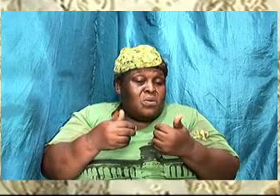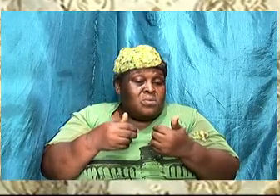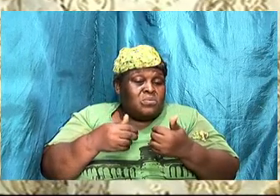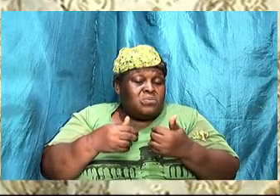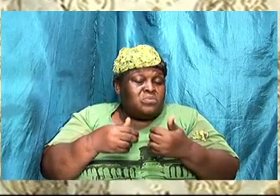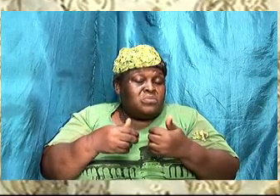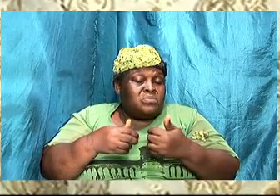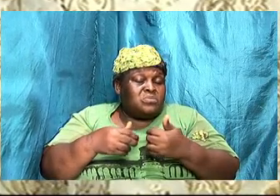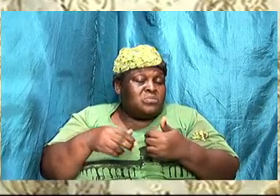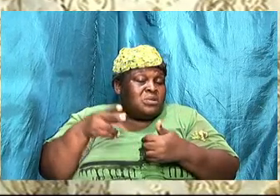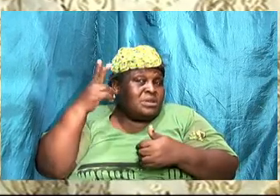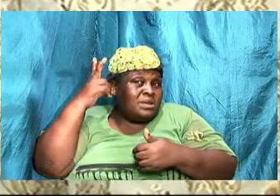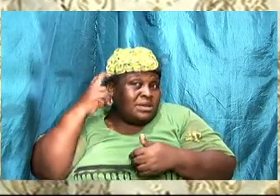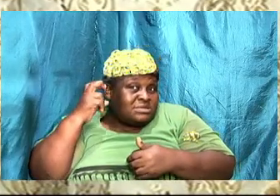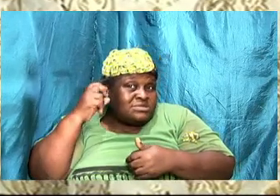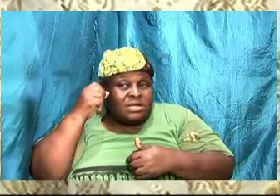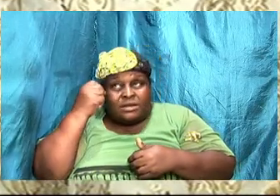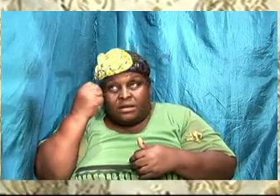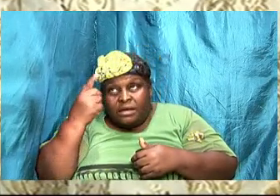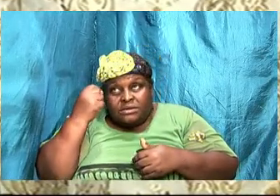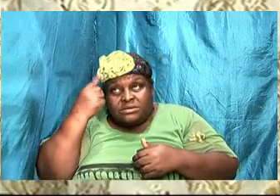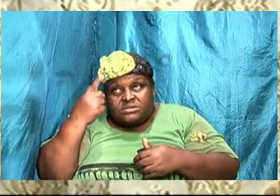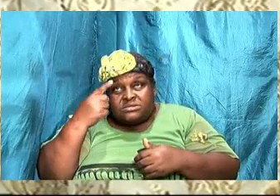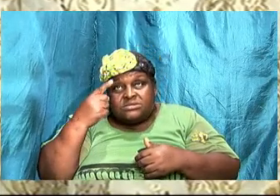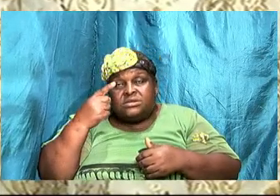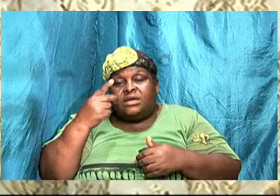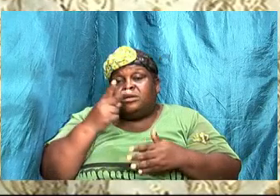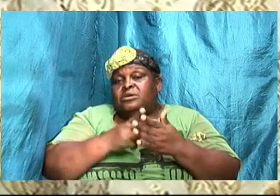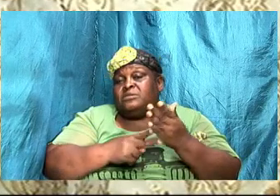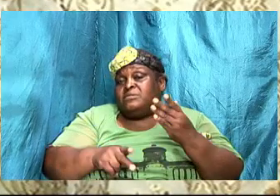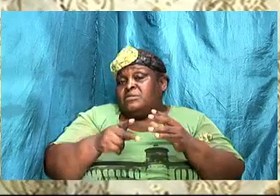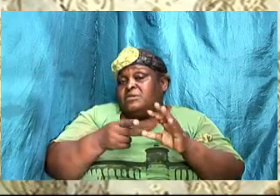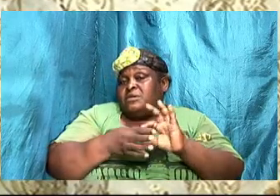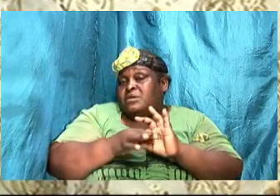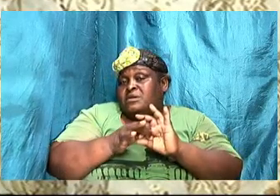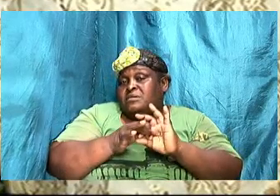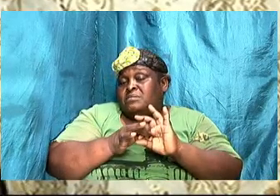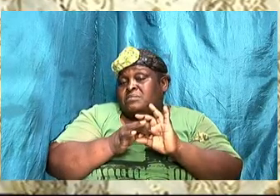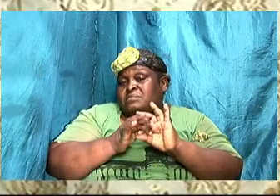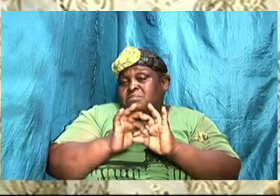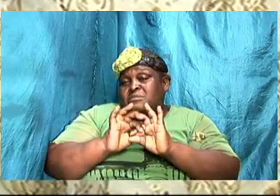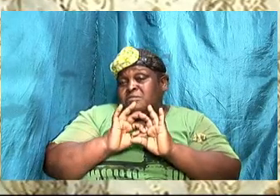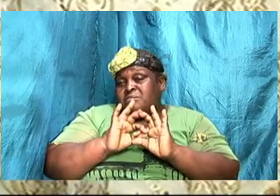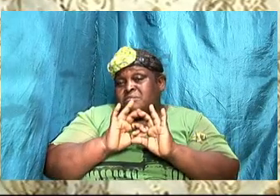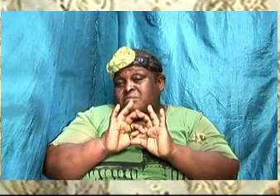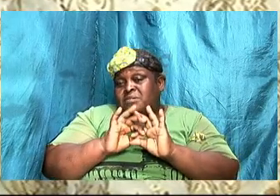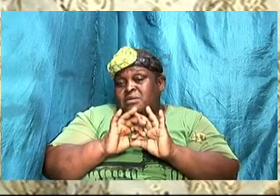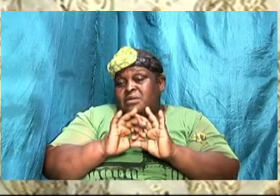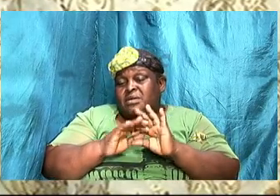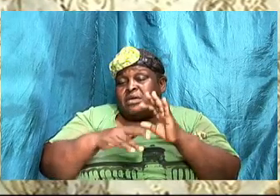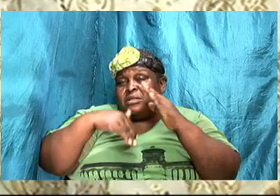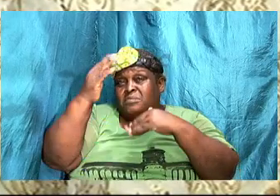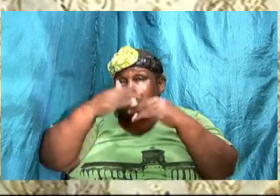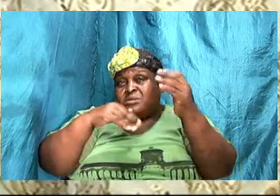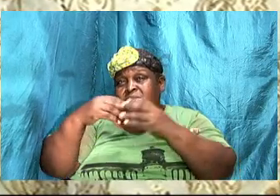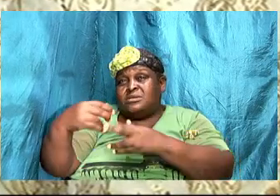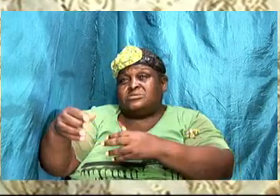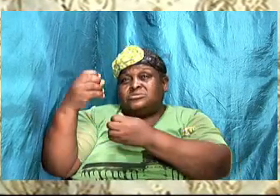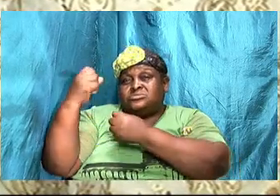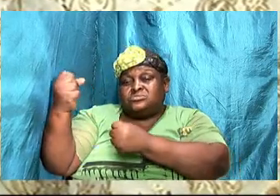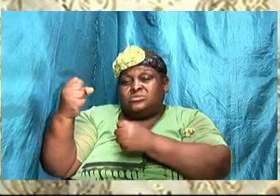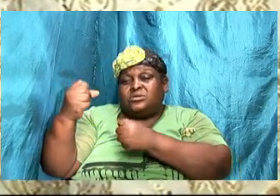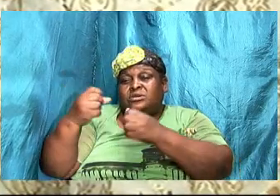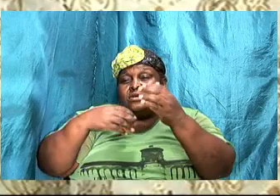to listen and understand our partner. And then we build a strong foundation. So we left